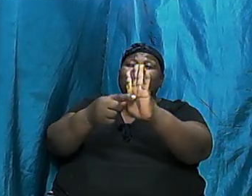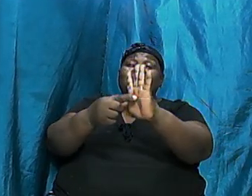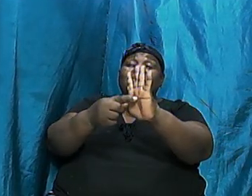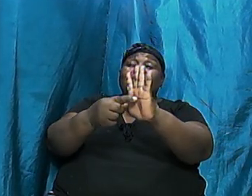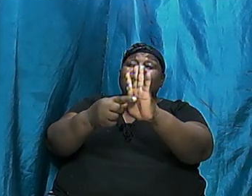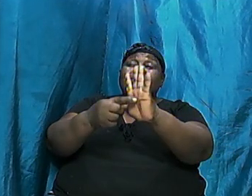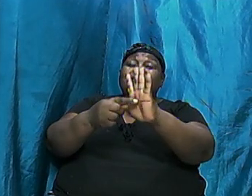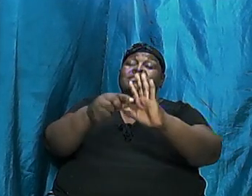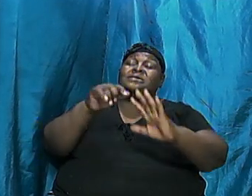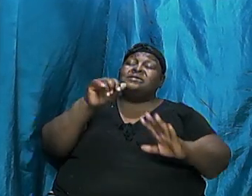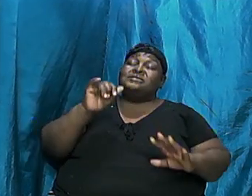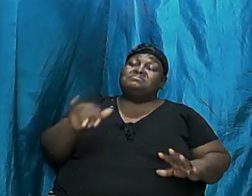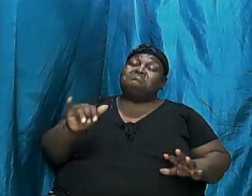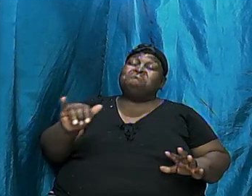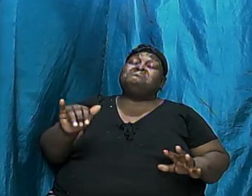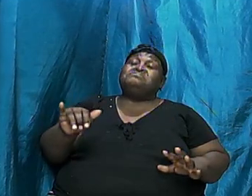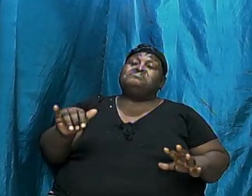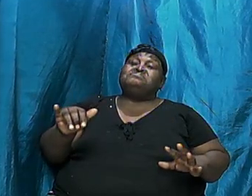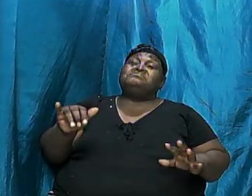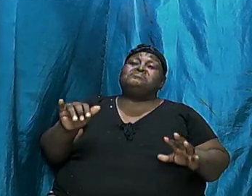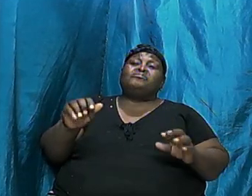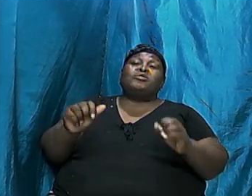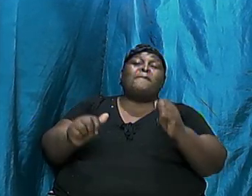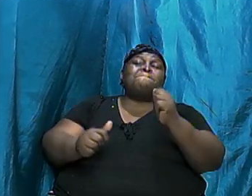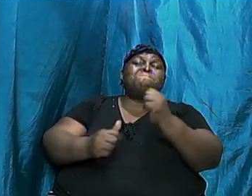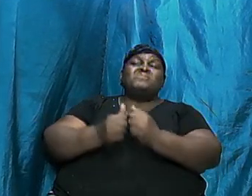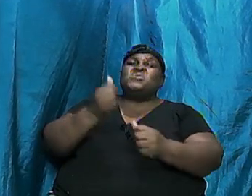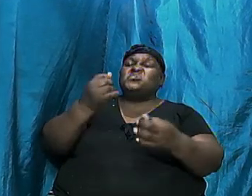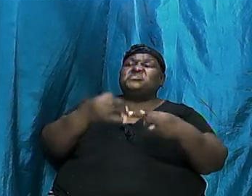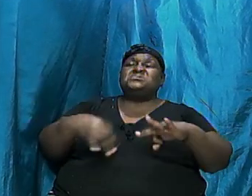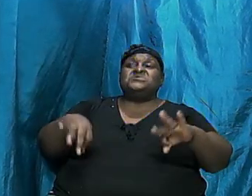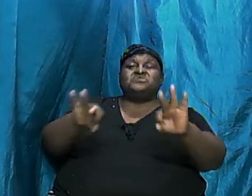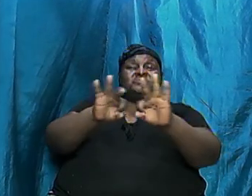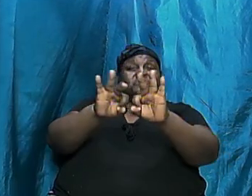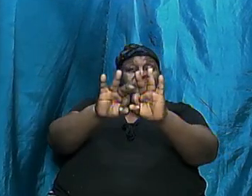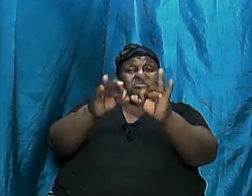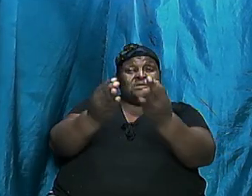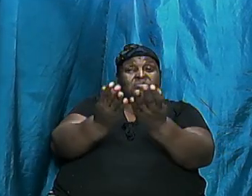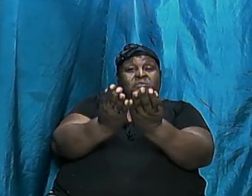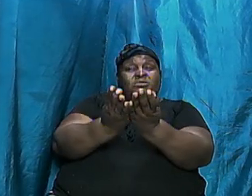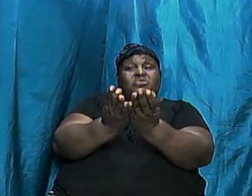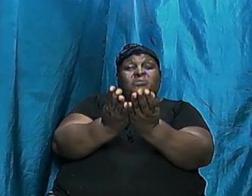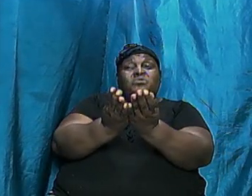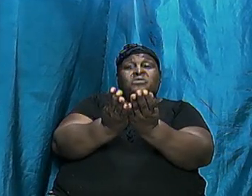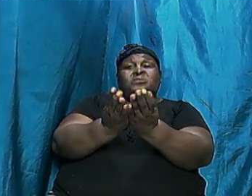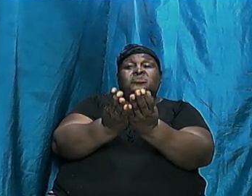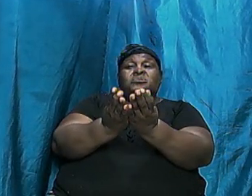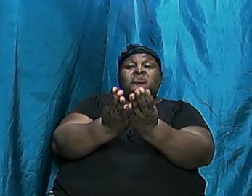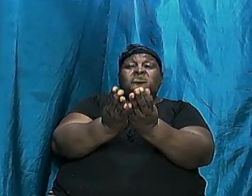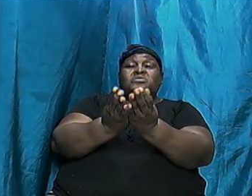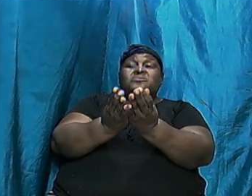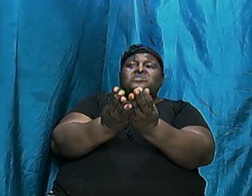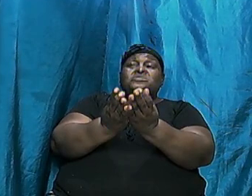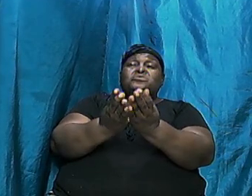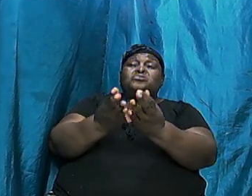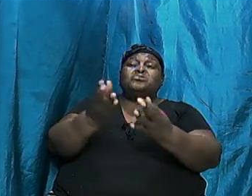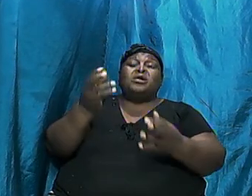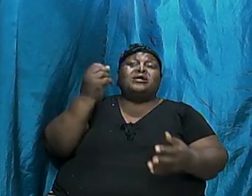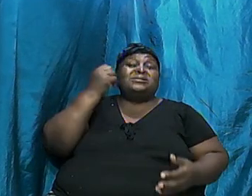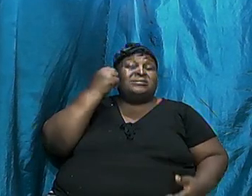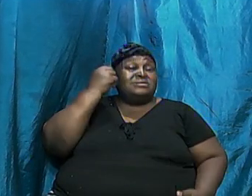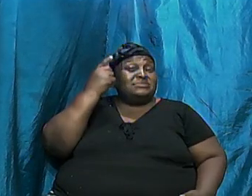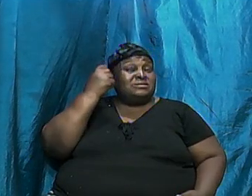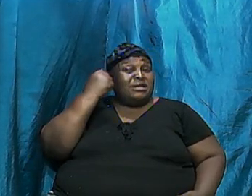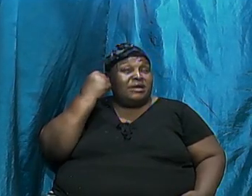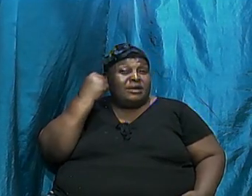that it is a most important book to get a feel of to get a grasp